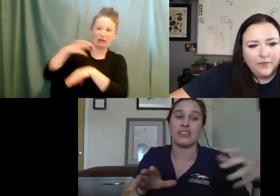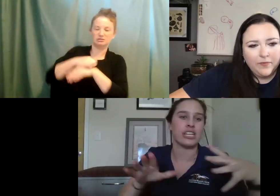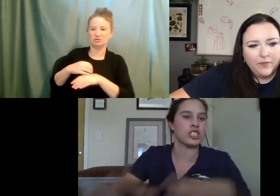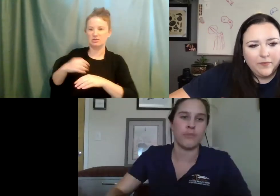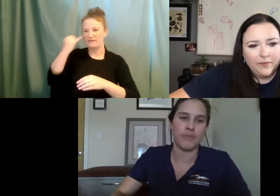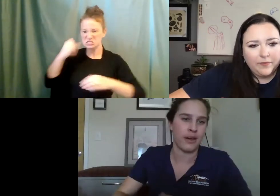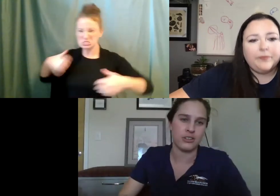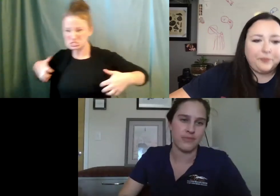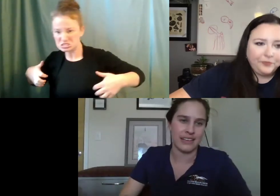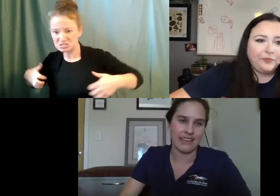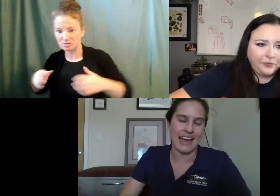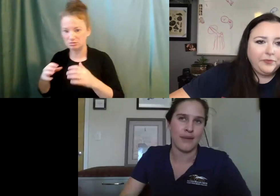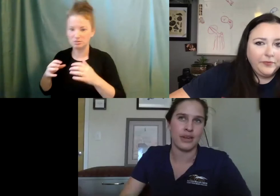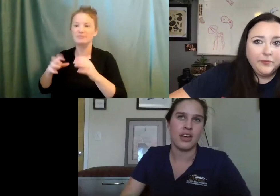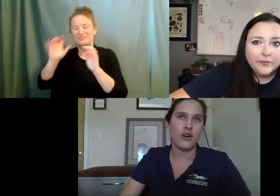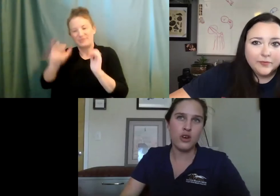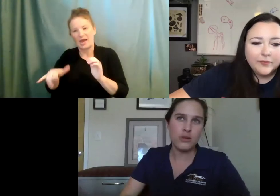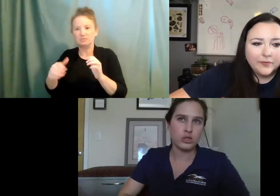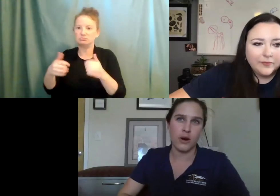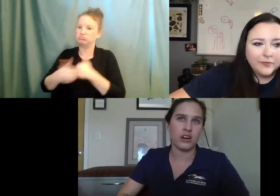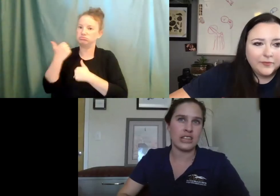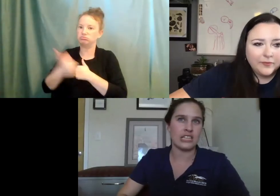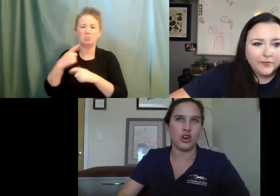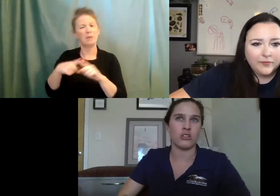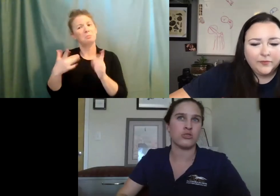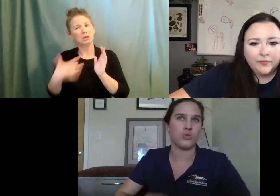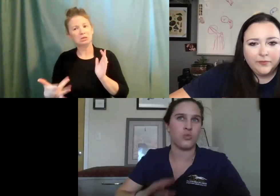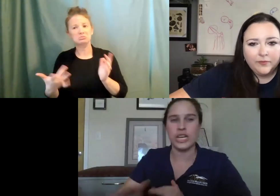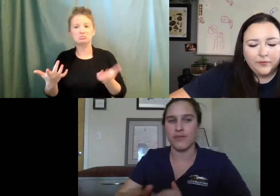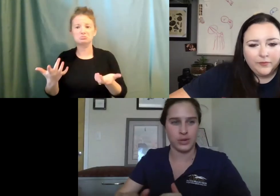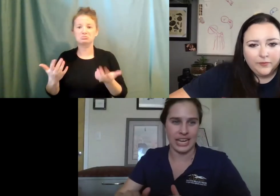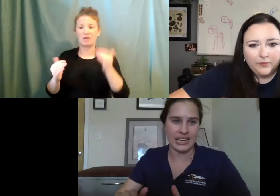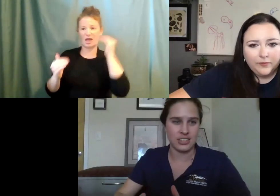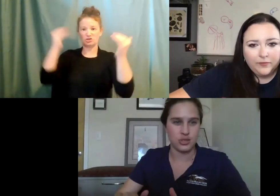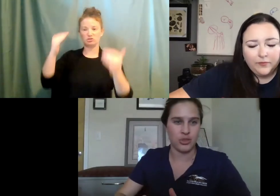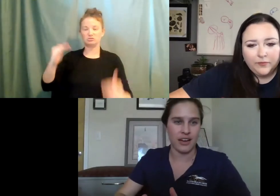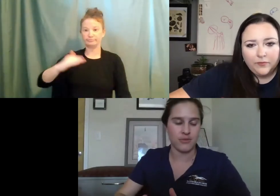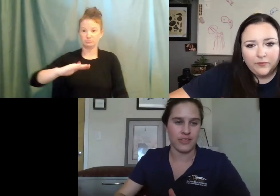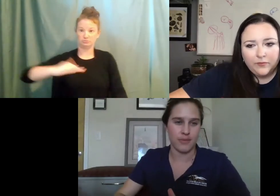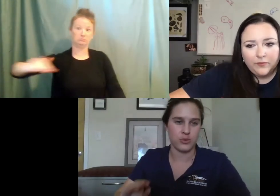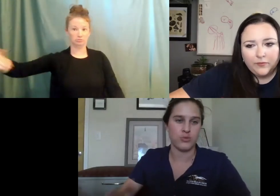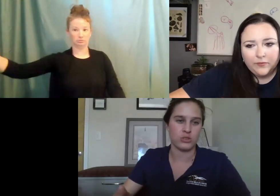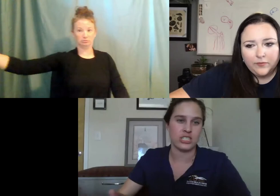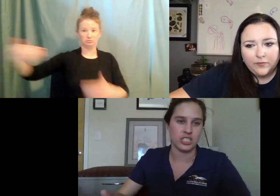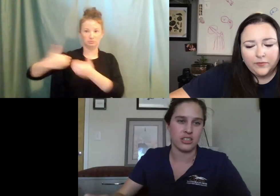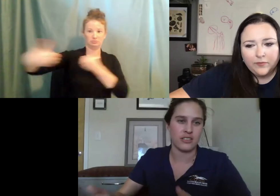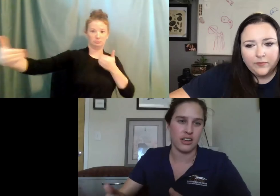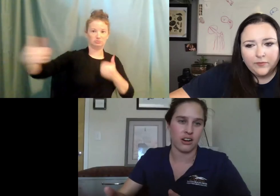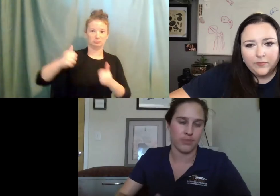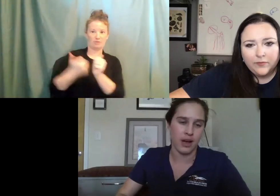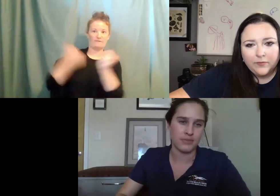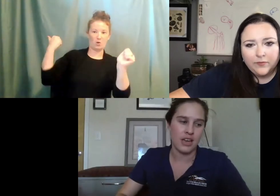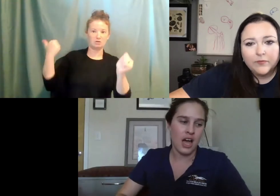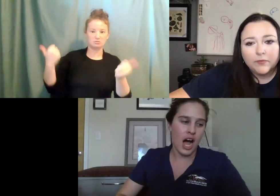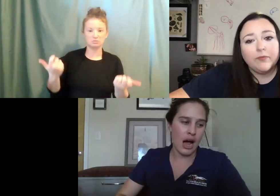and you have to like jump them or something like that. But for the most part, the adults, we never really had to do that for them. It was mostly just the